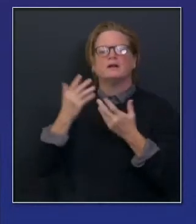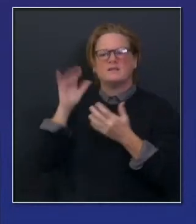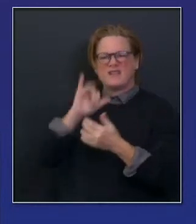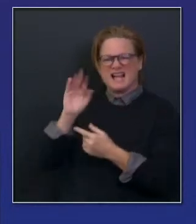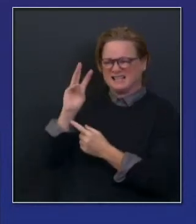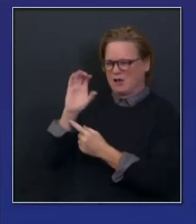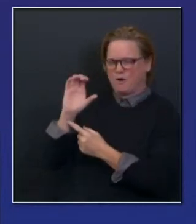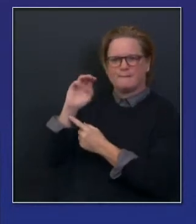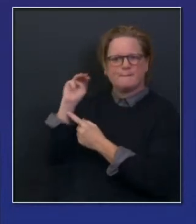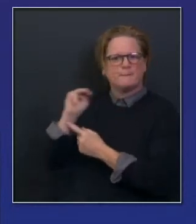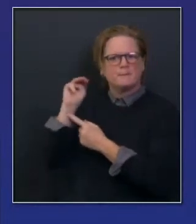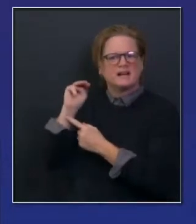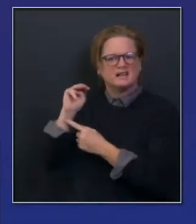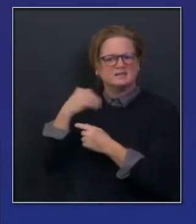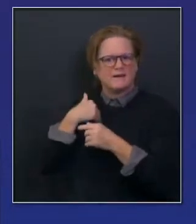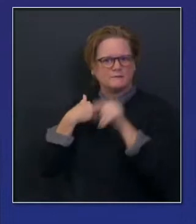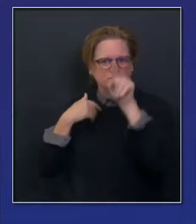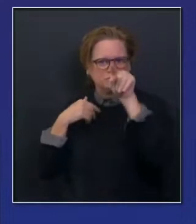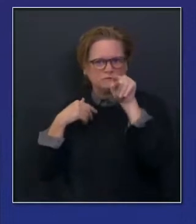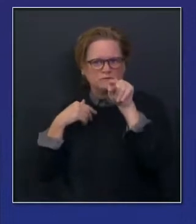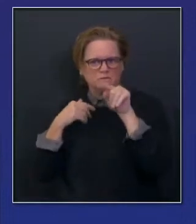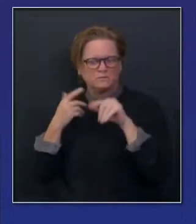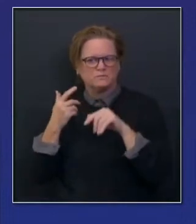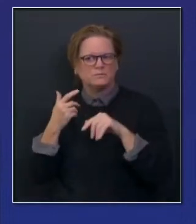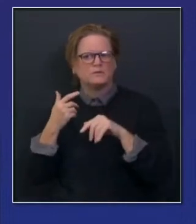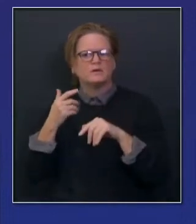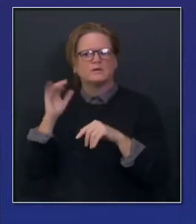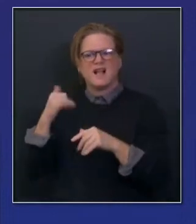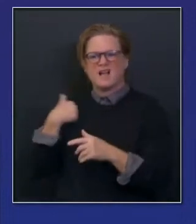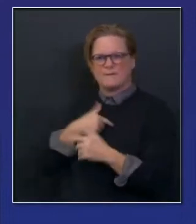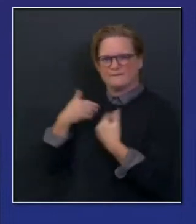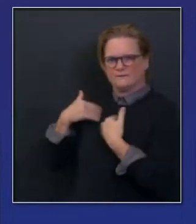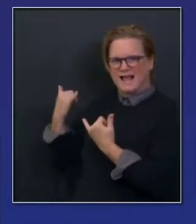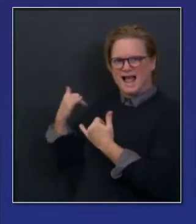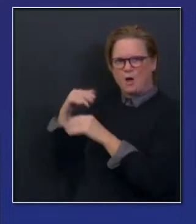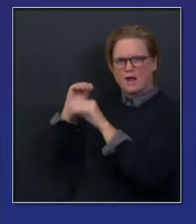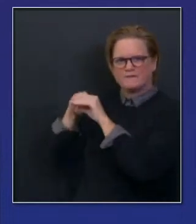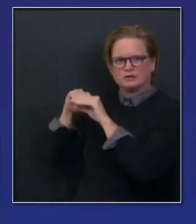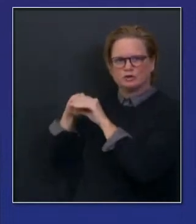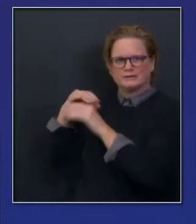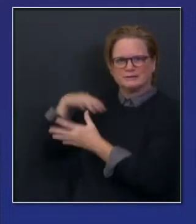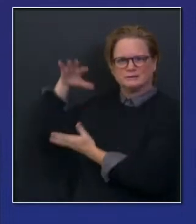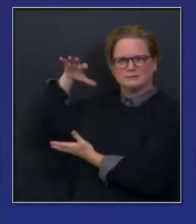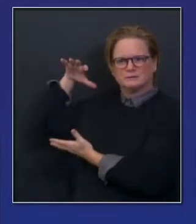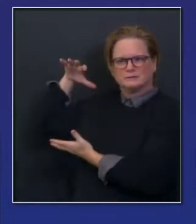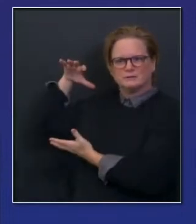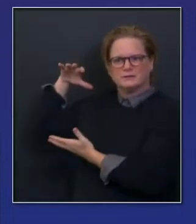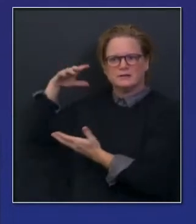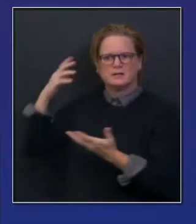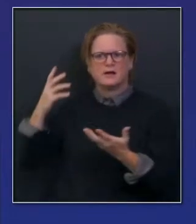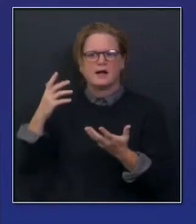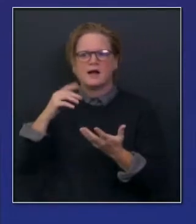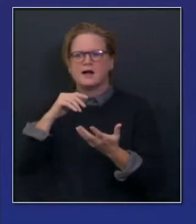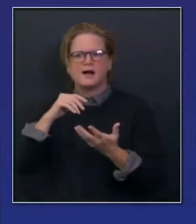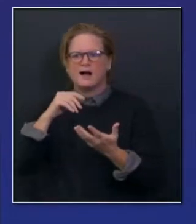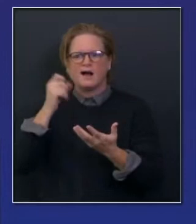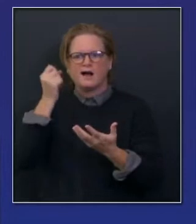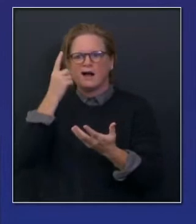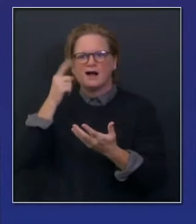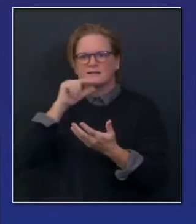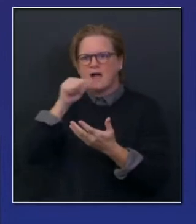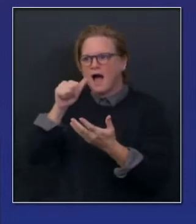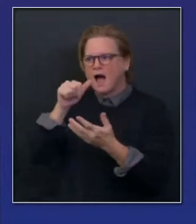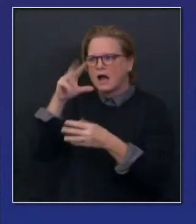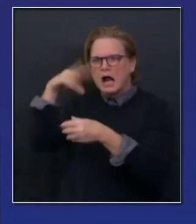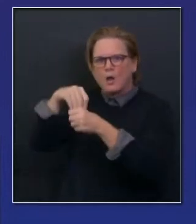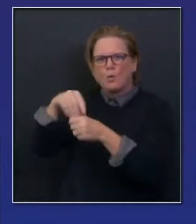status of just the state inventory. This is not the inventory that persistent exists at the local level or